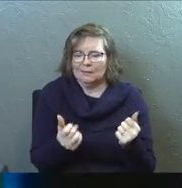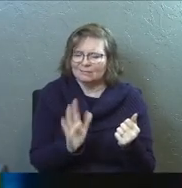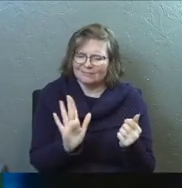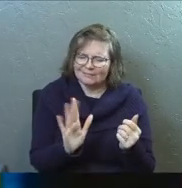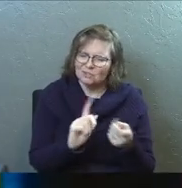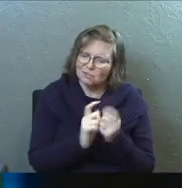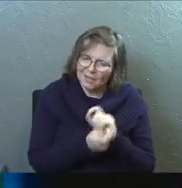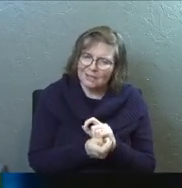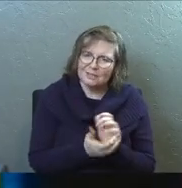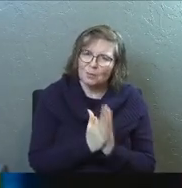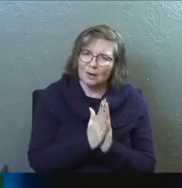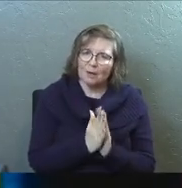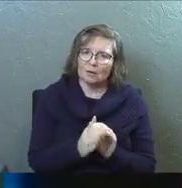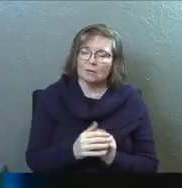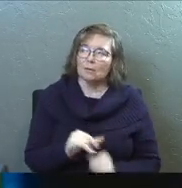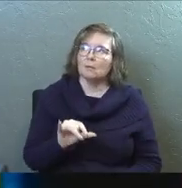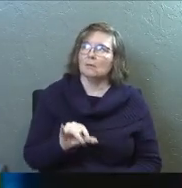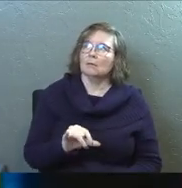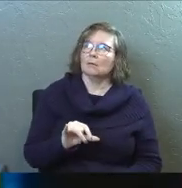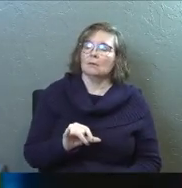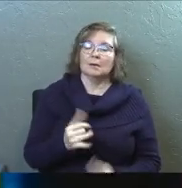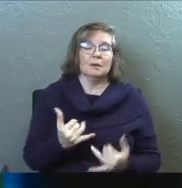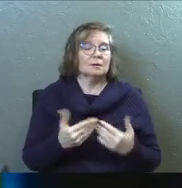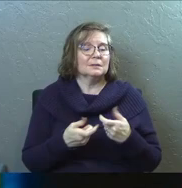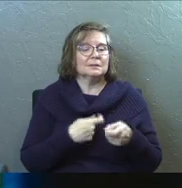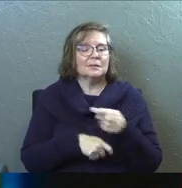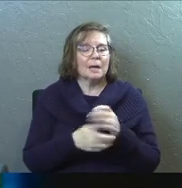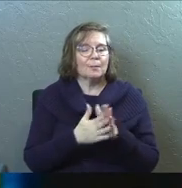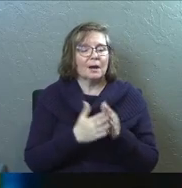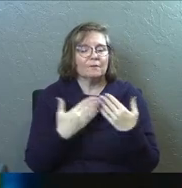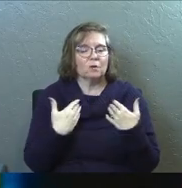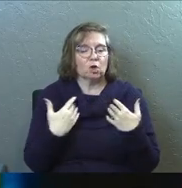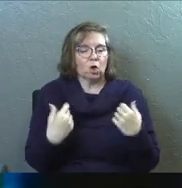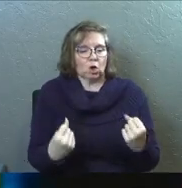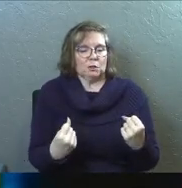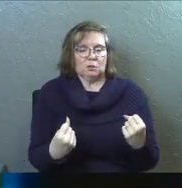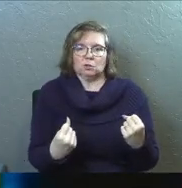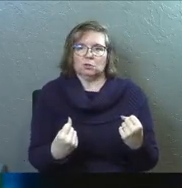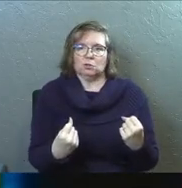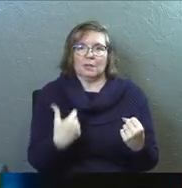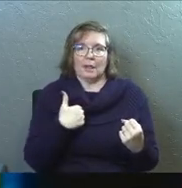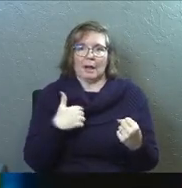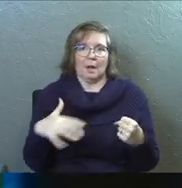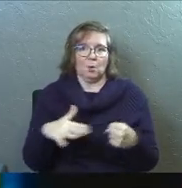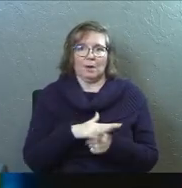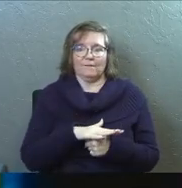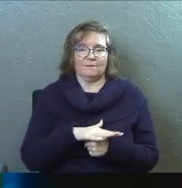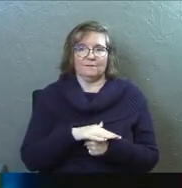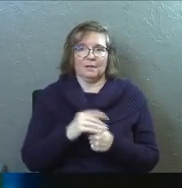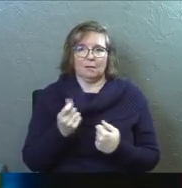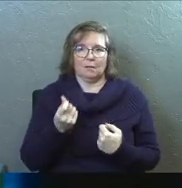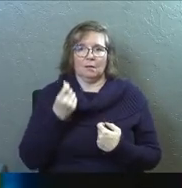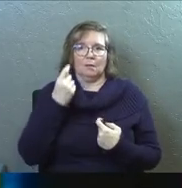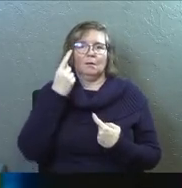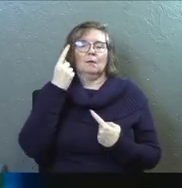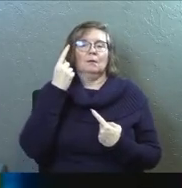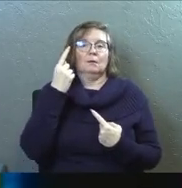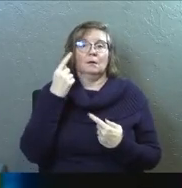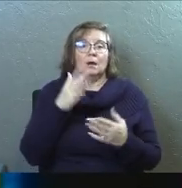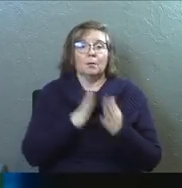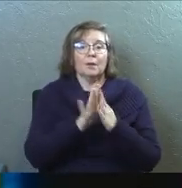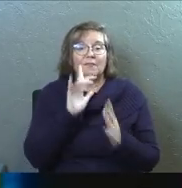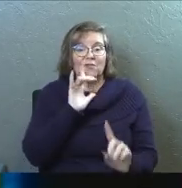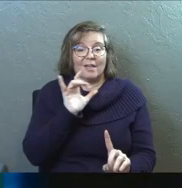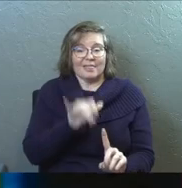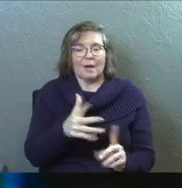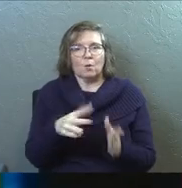He's like, change your prayers. Pray for boldness. Pray for courage. Pray that I would fill you, like fill you up. Pray for